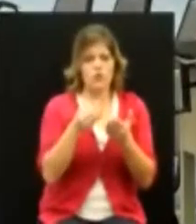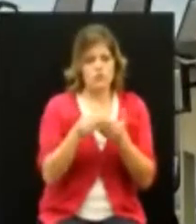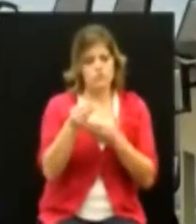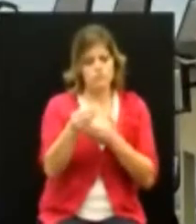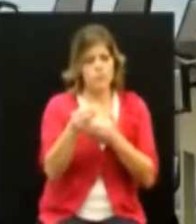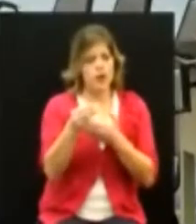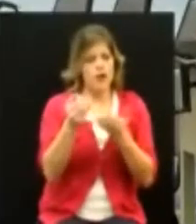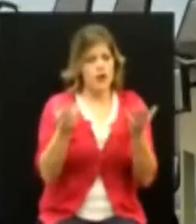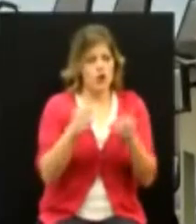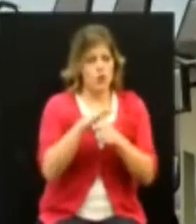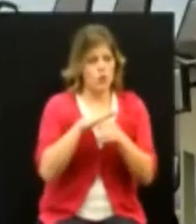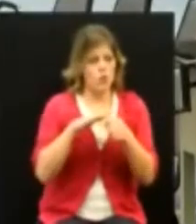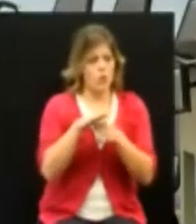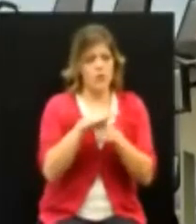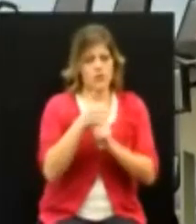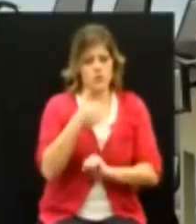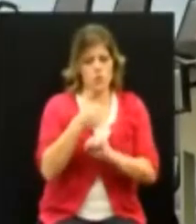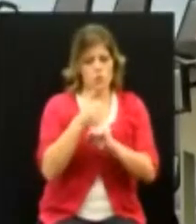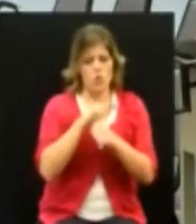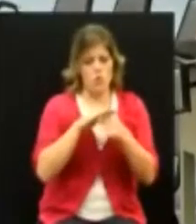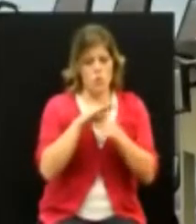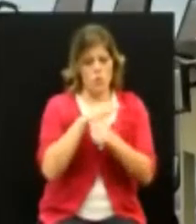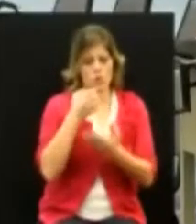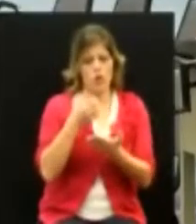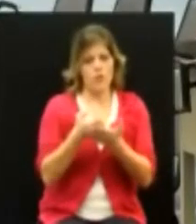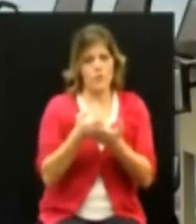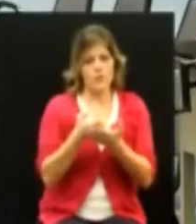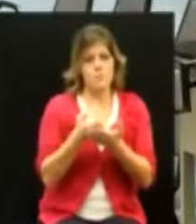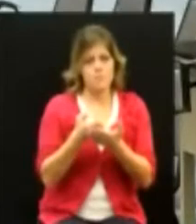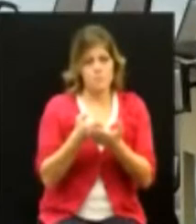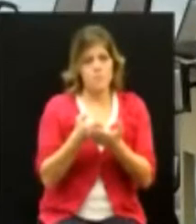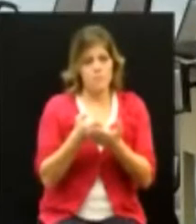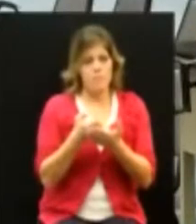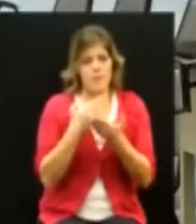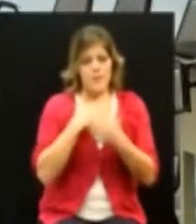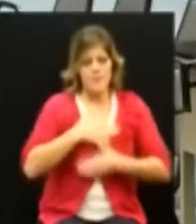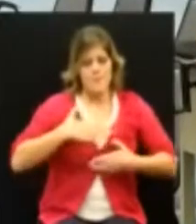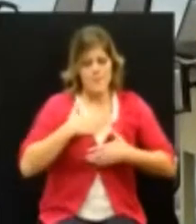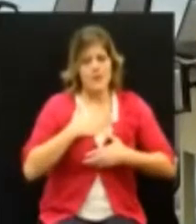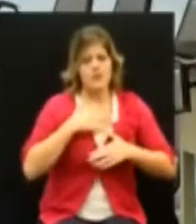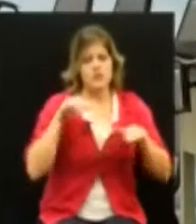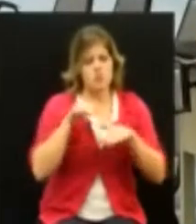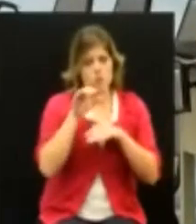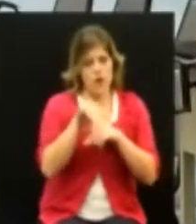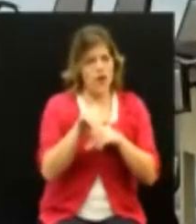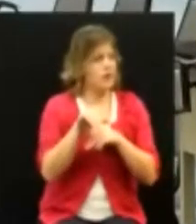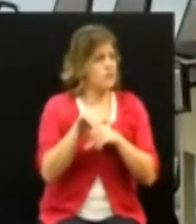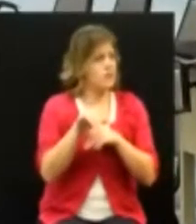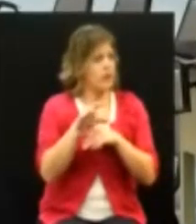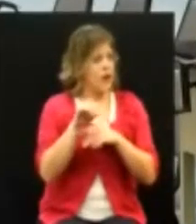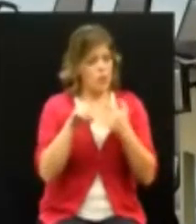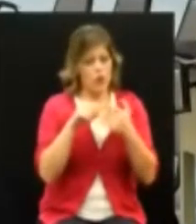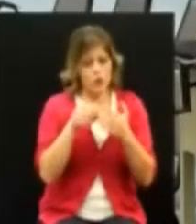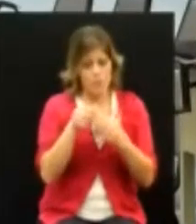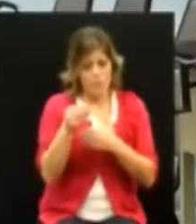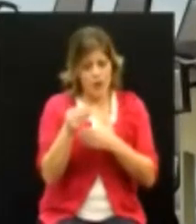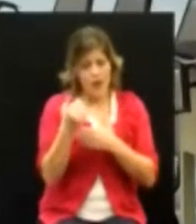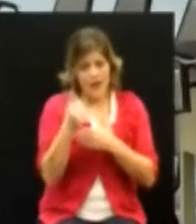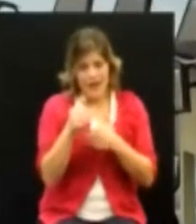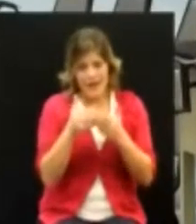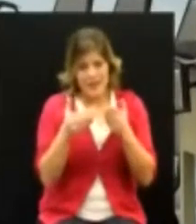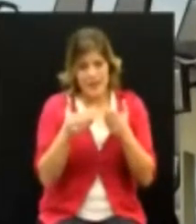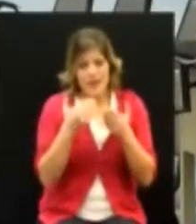and support your local economy so please do that please make sure whenever you're buying anything that you think